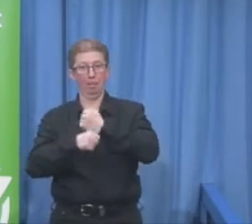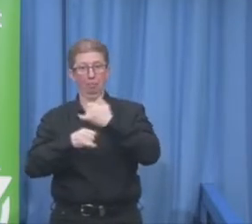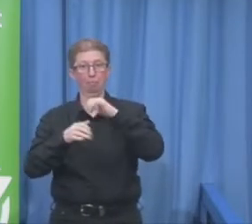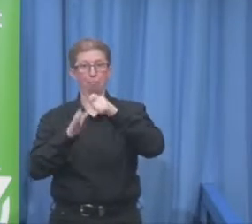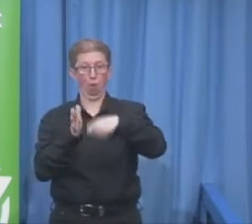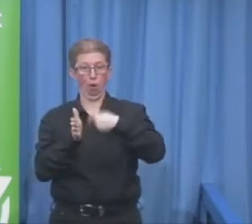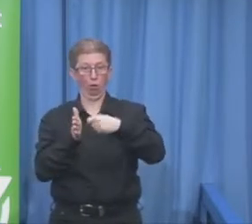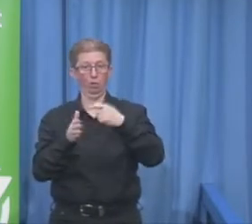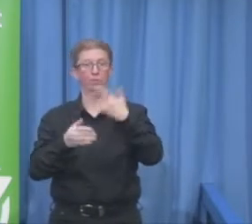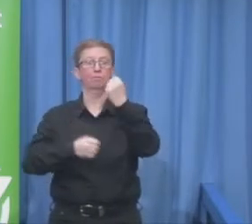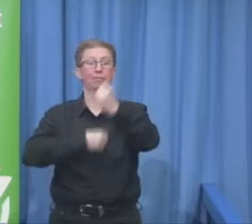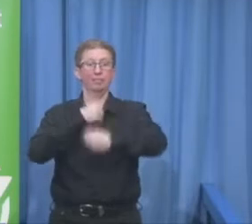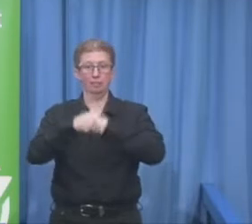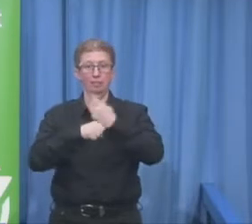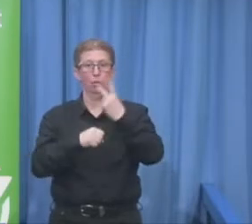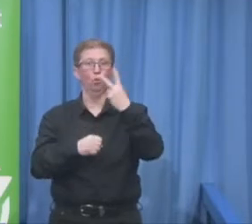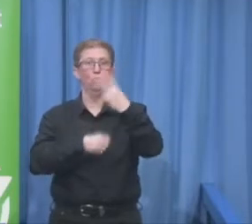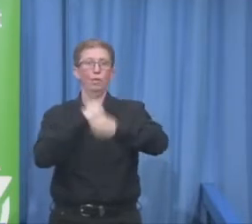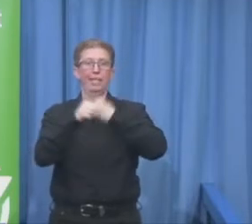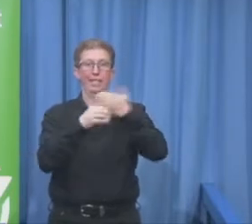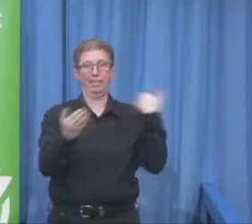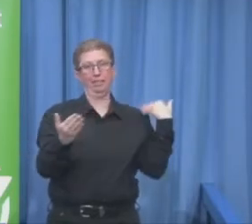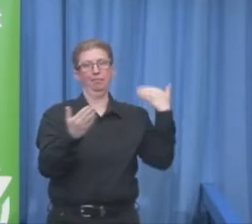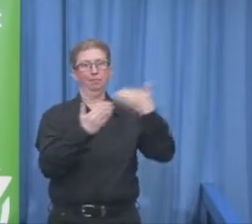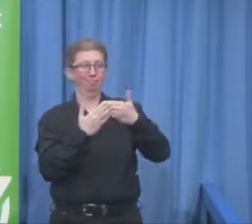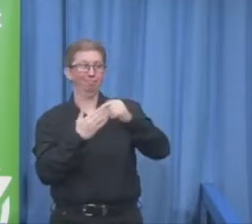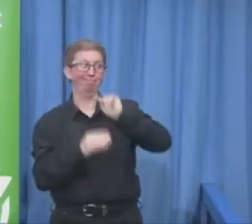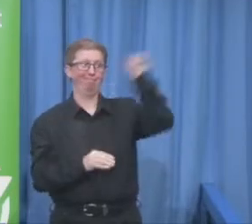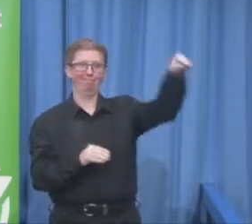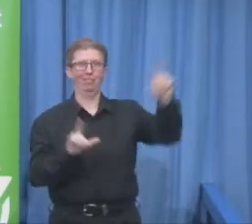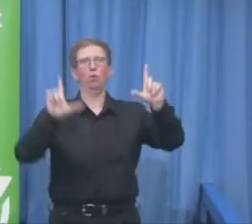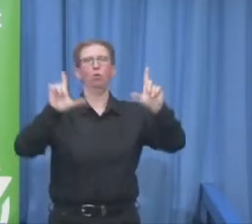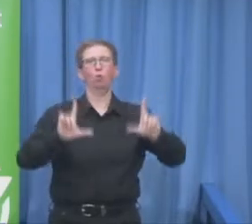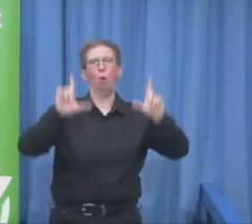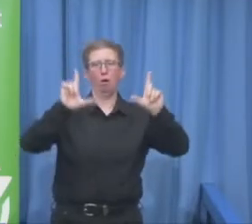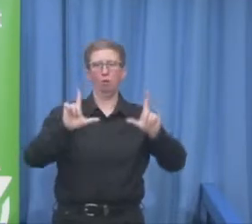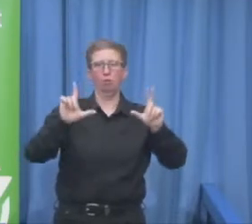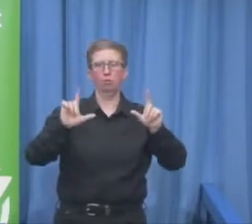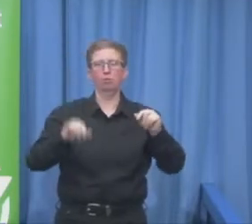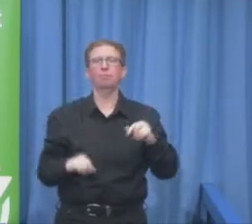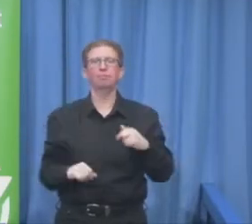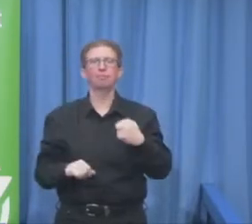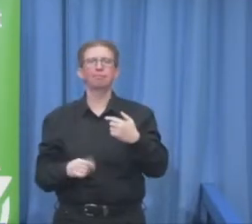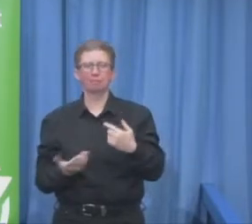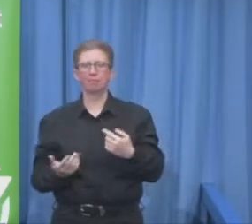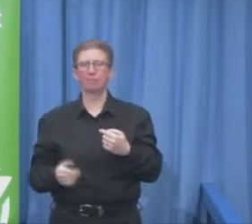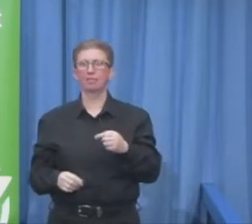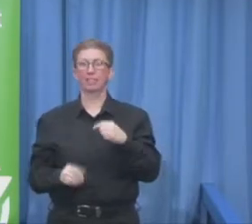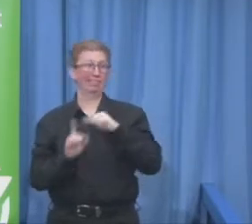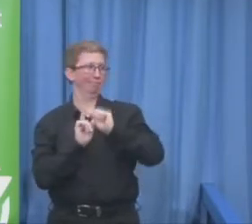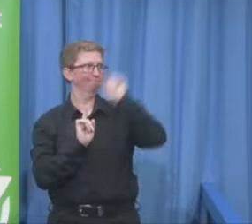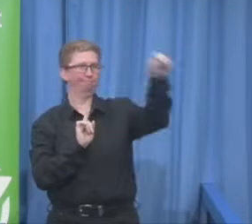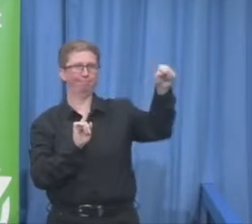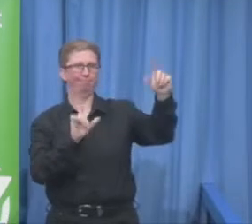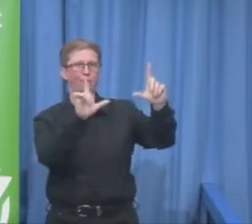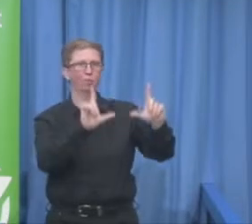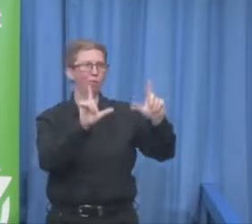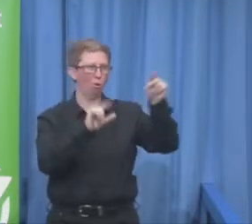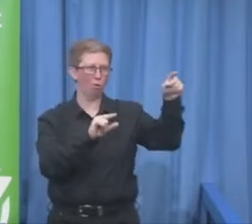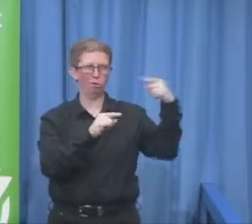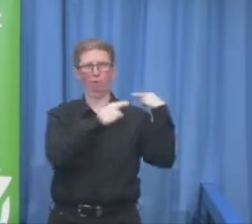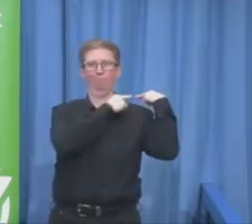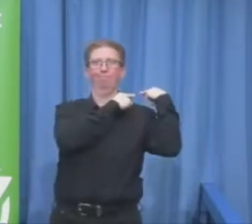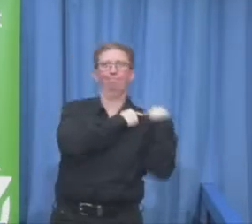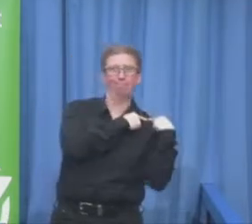our network in the Asia Pacific region and to do some more networking in Japan itself. So